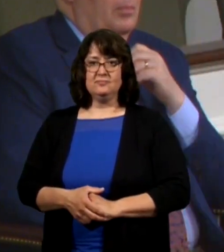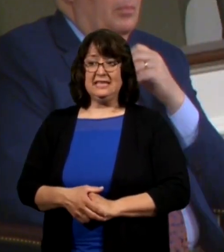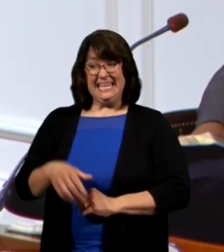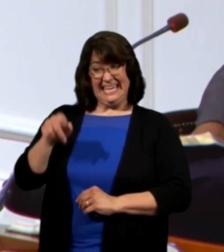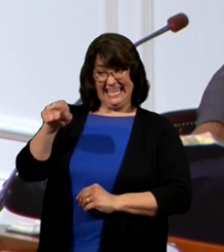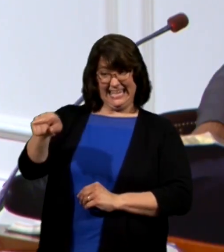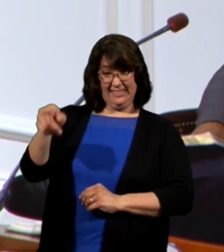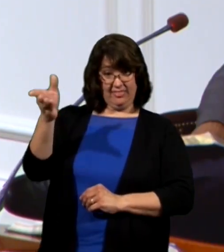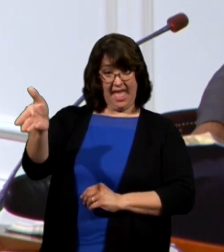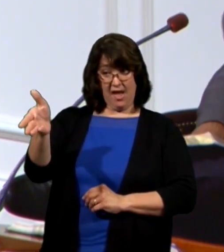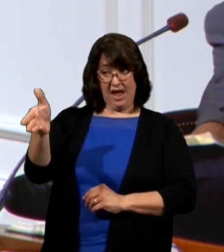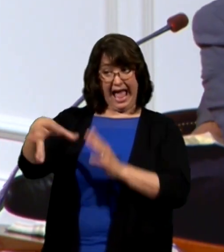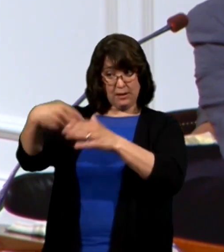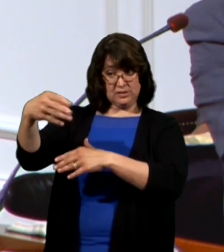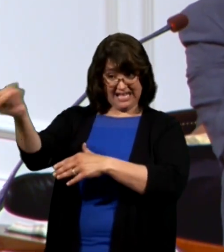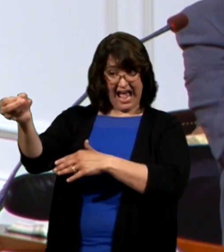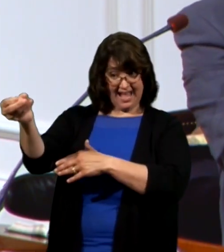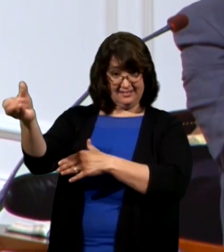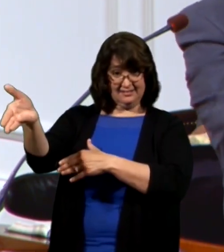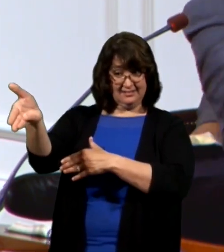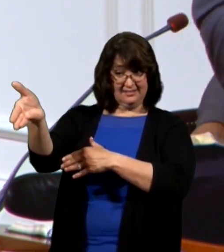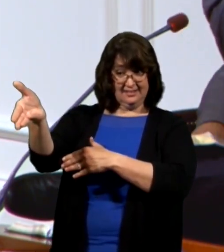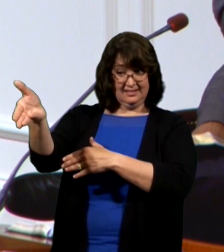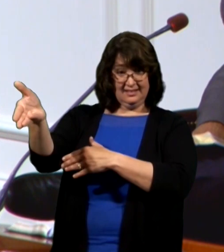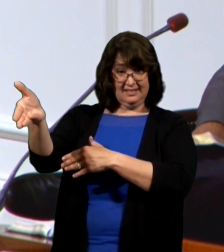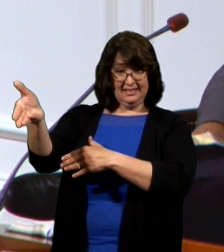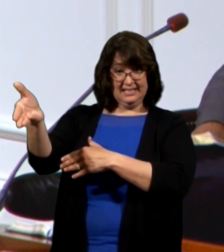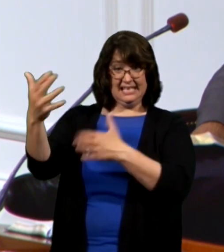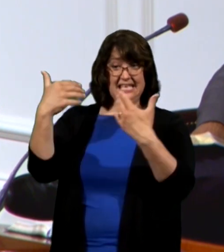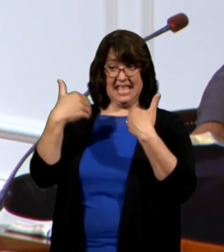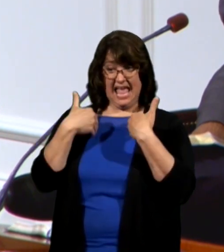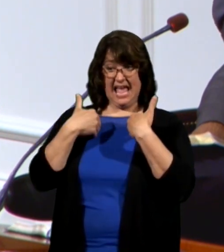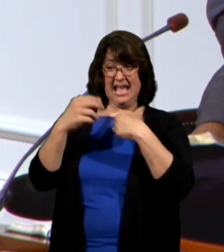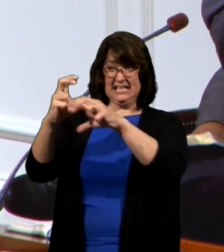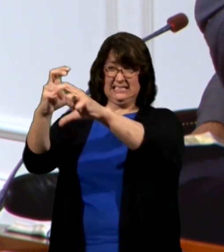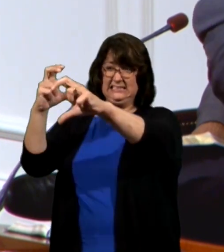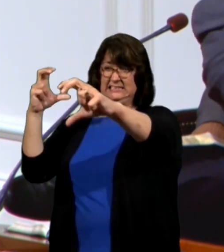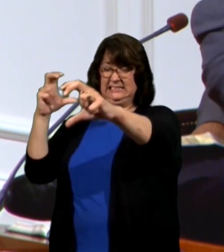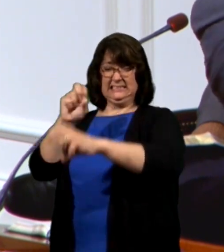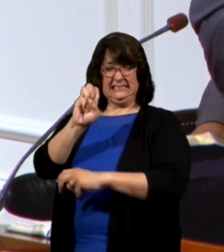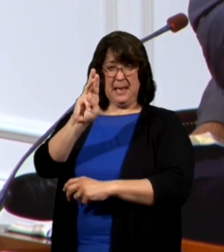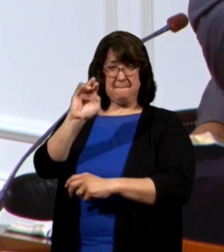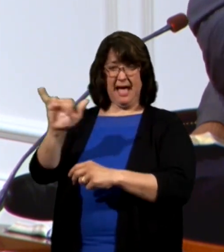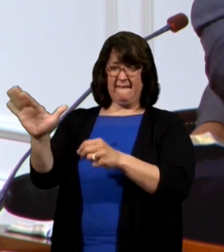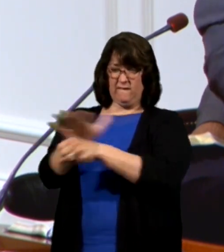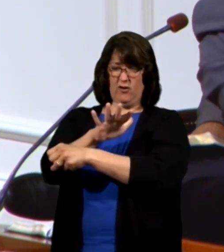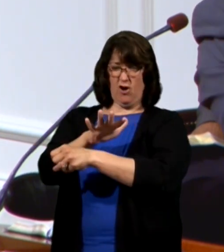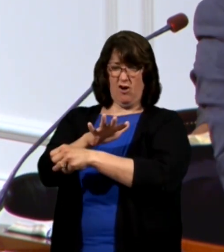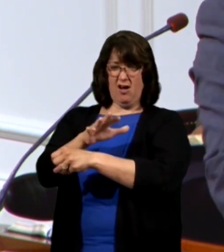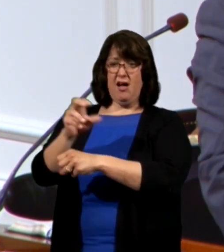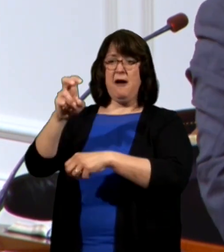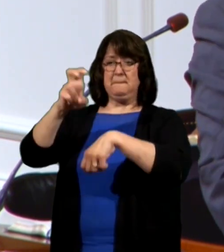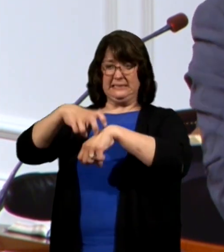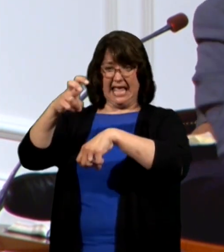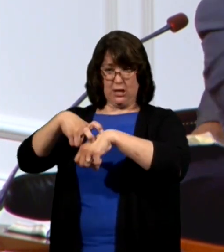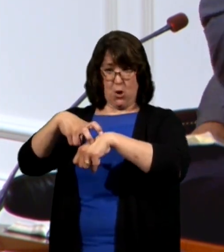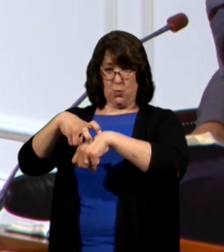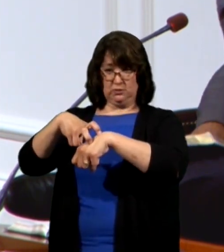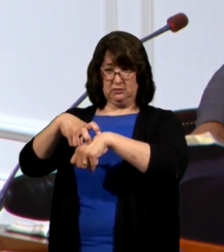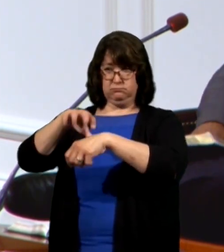he's outside and he's got a semi load of hundred pound bags of potatoes